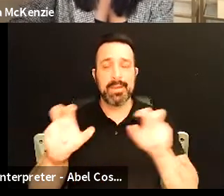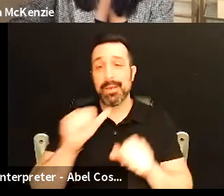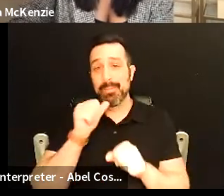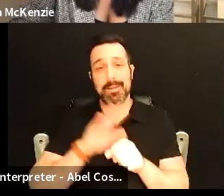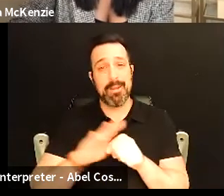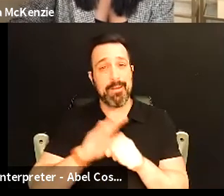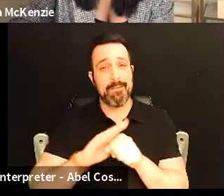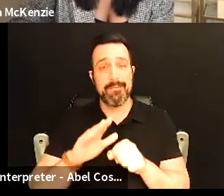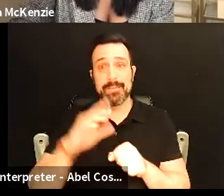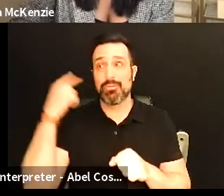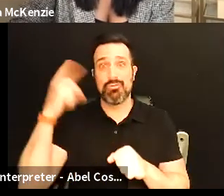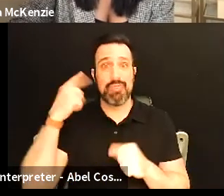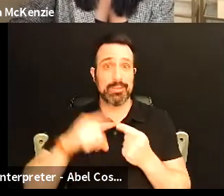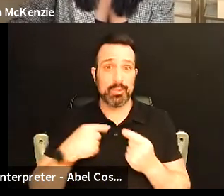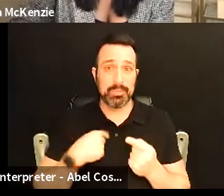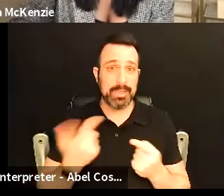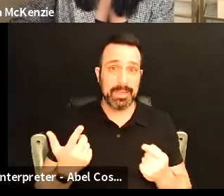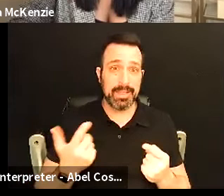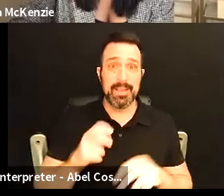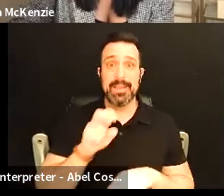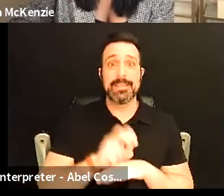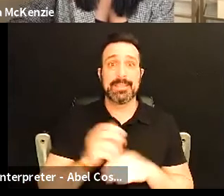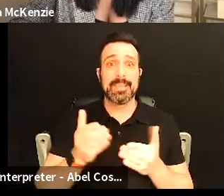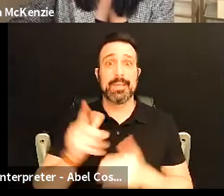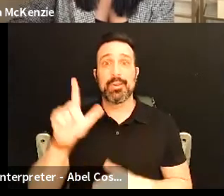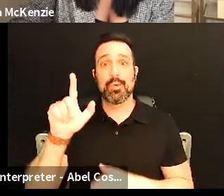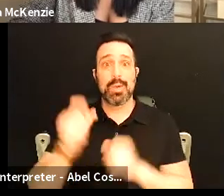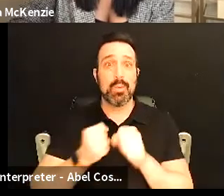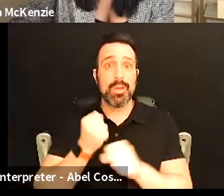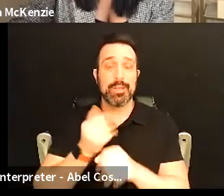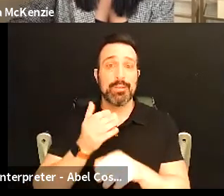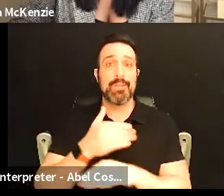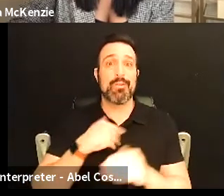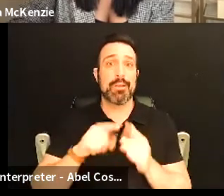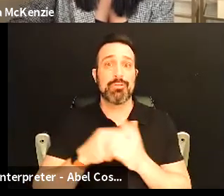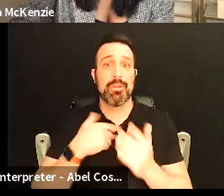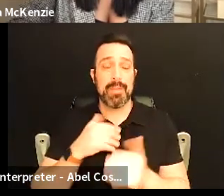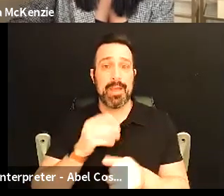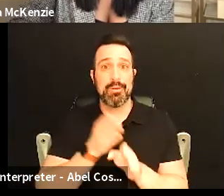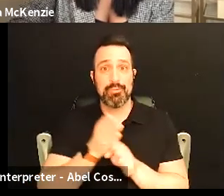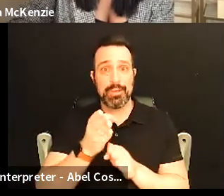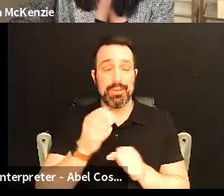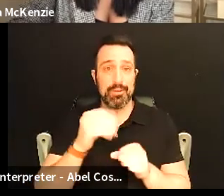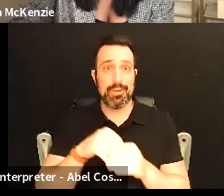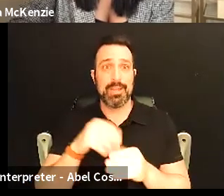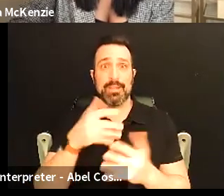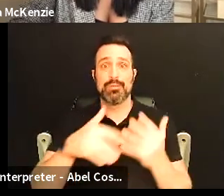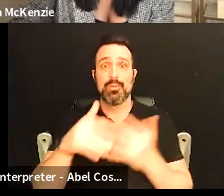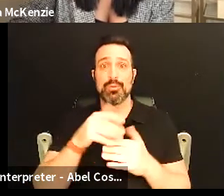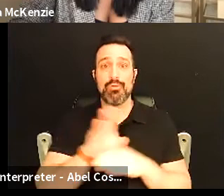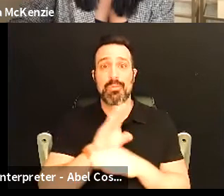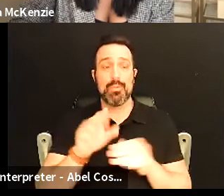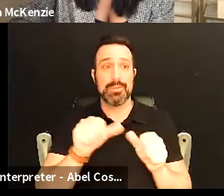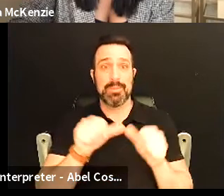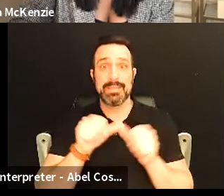crazy to me to that that sitting here 21 years after i started my career in the social impact space that the funding space